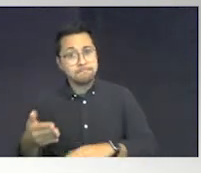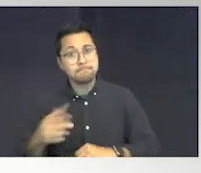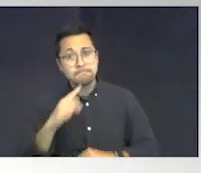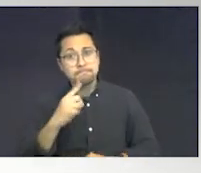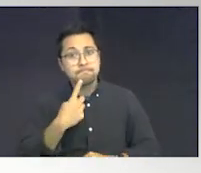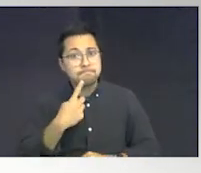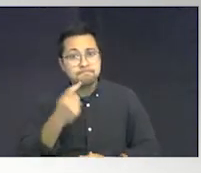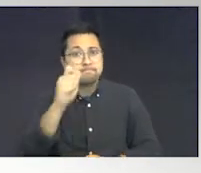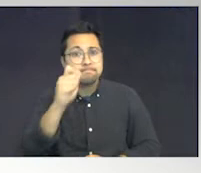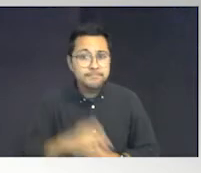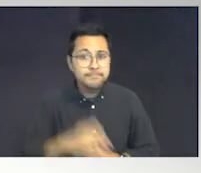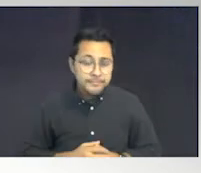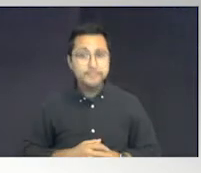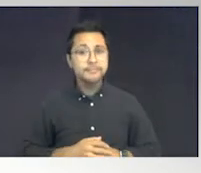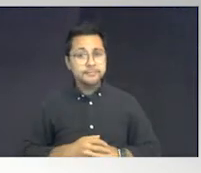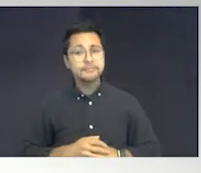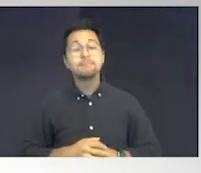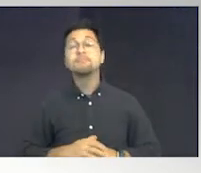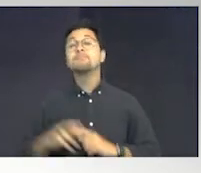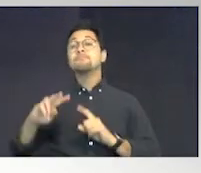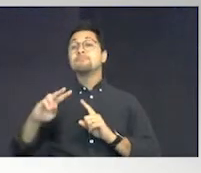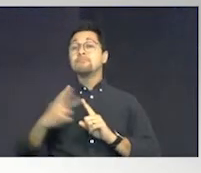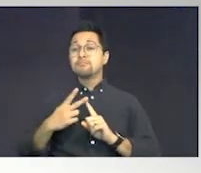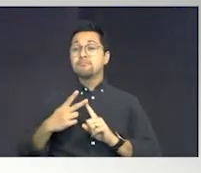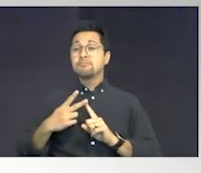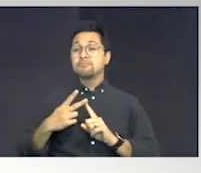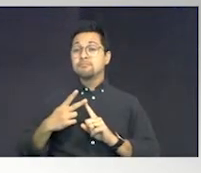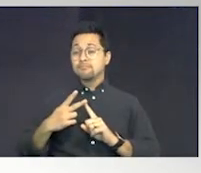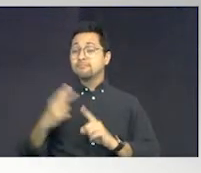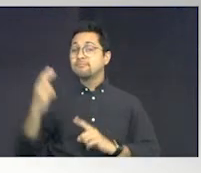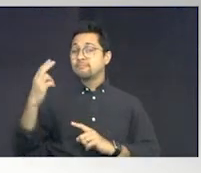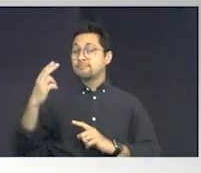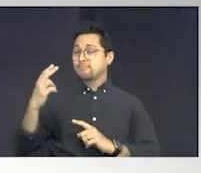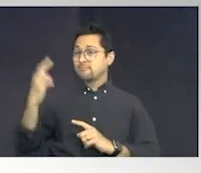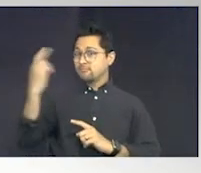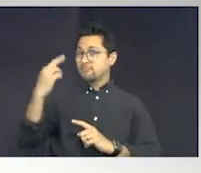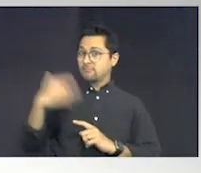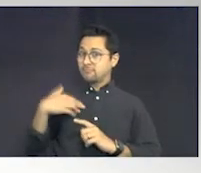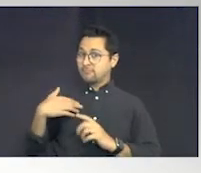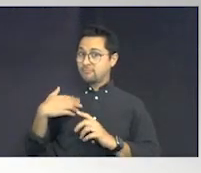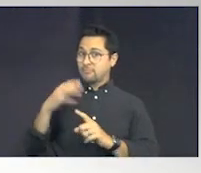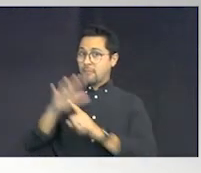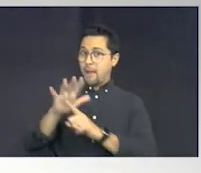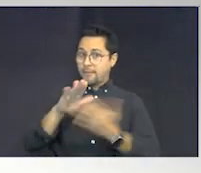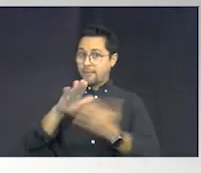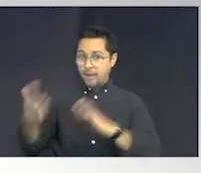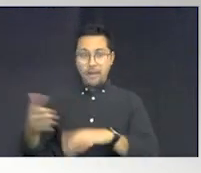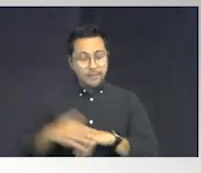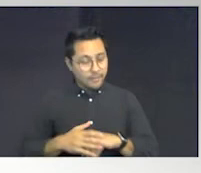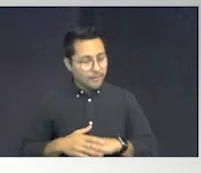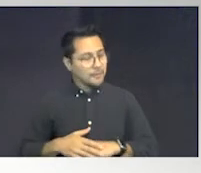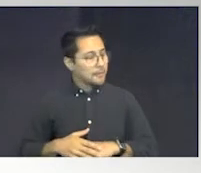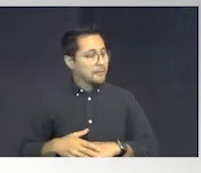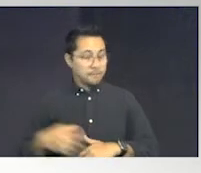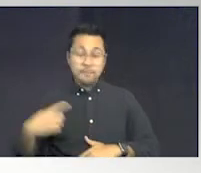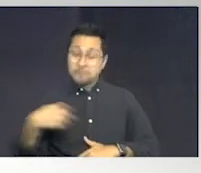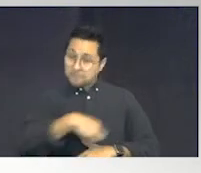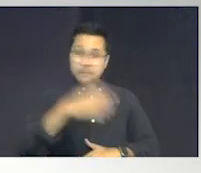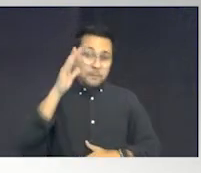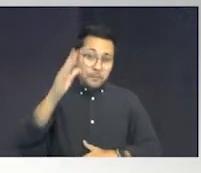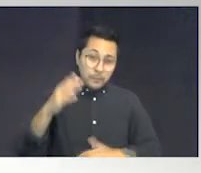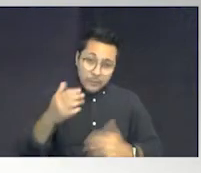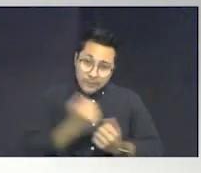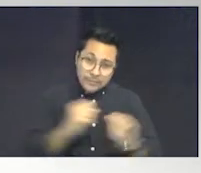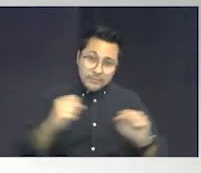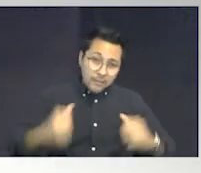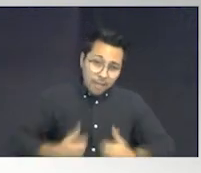Plain and simple. Second leading cause of death. We will save lives. Now, what I hear from officers